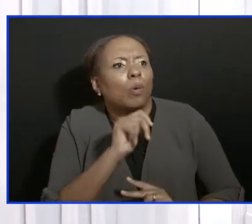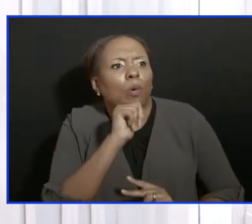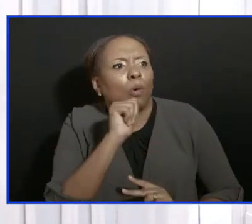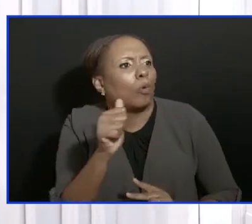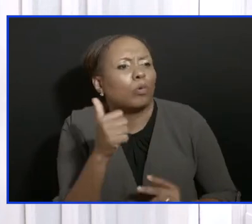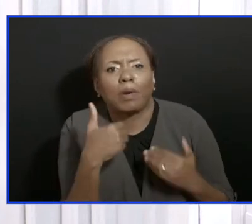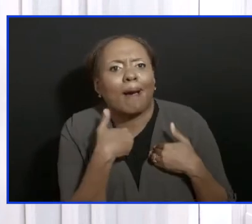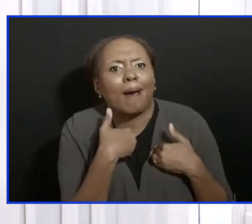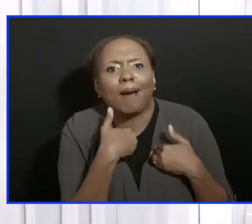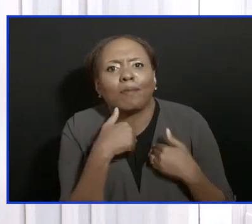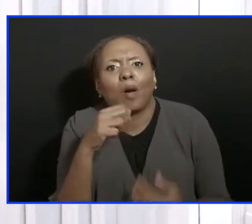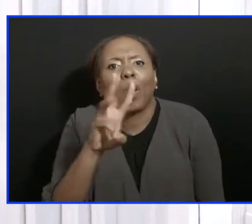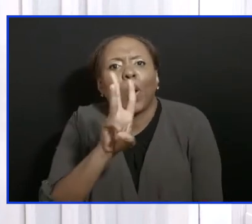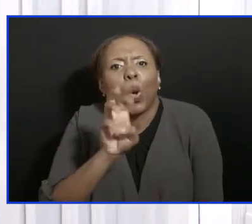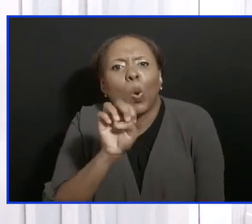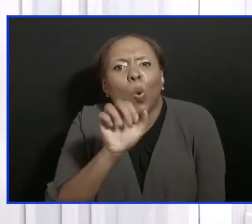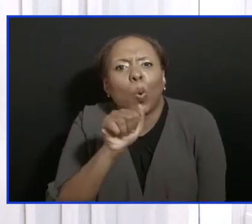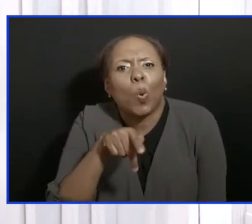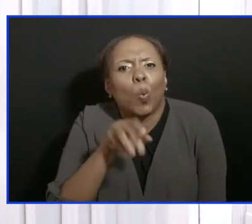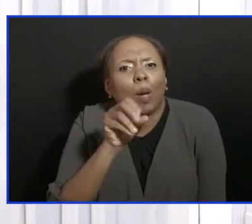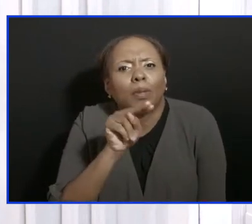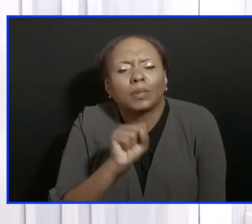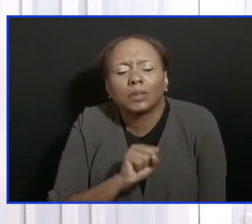The battle is to be fought in the communities, my brother.